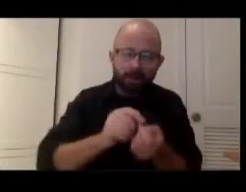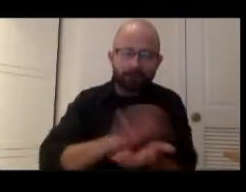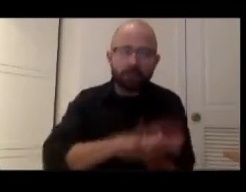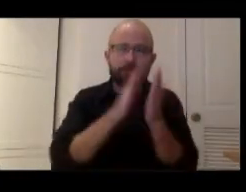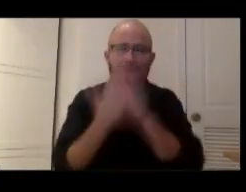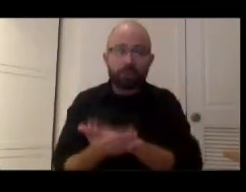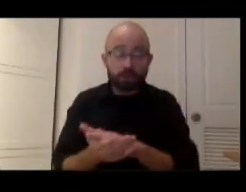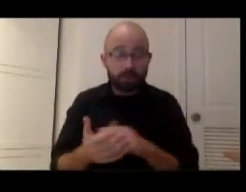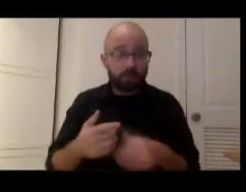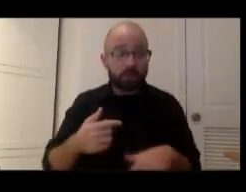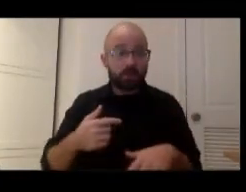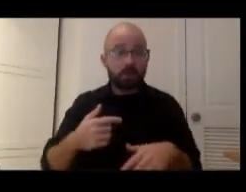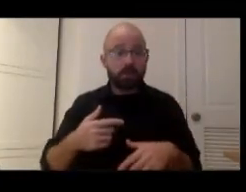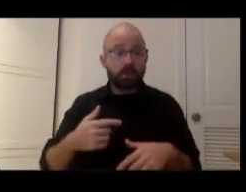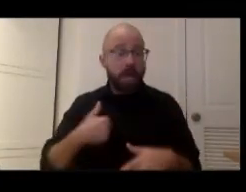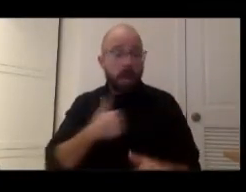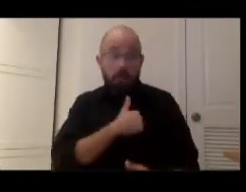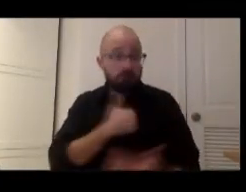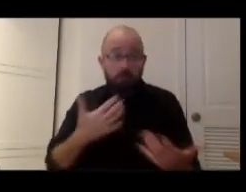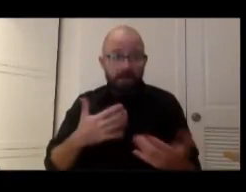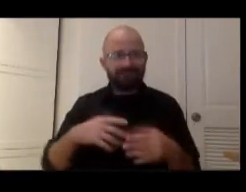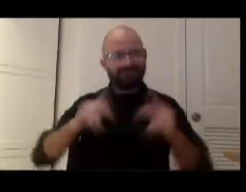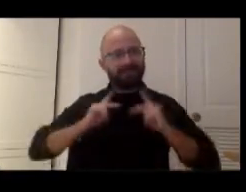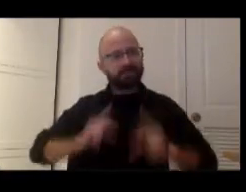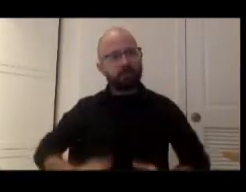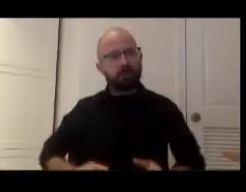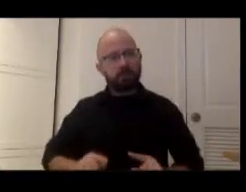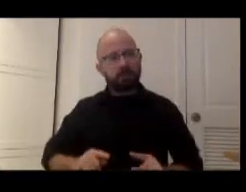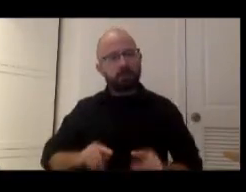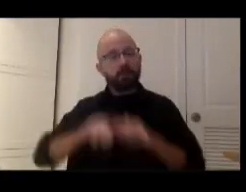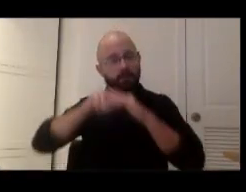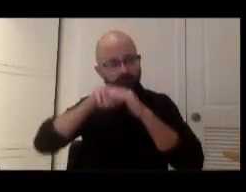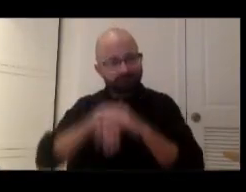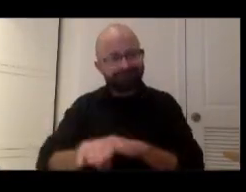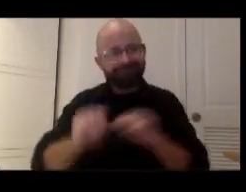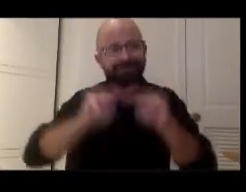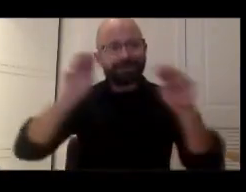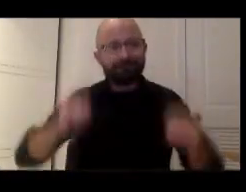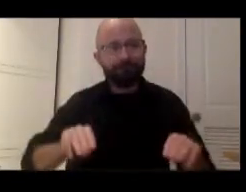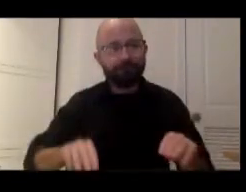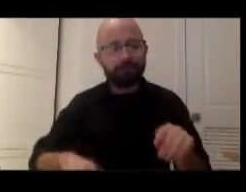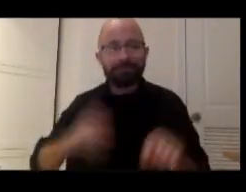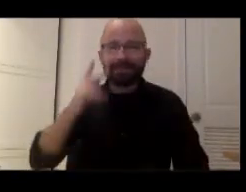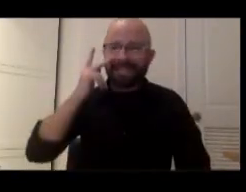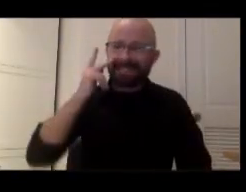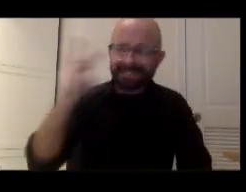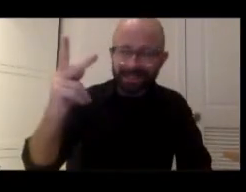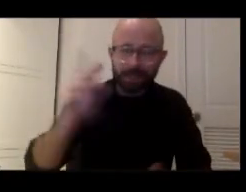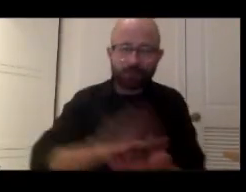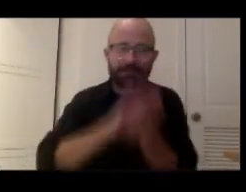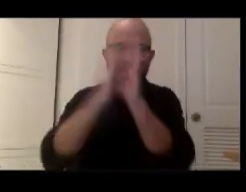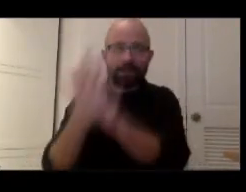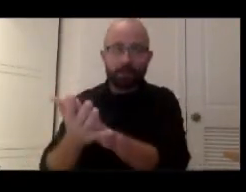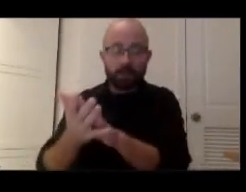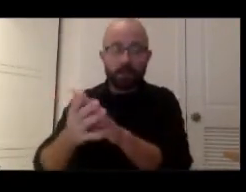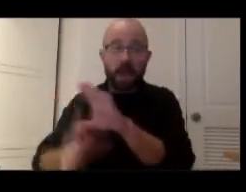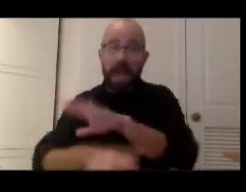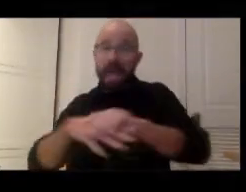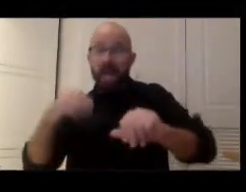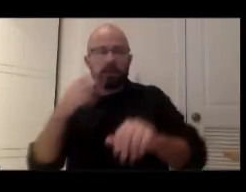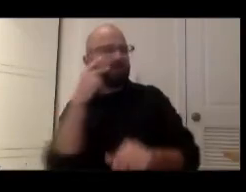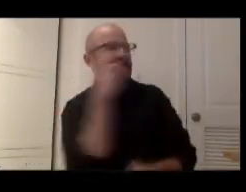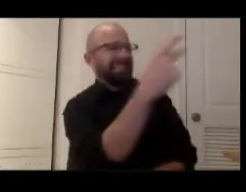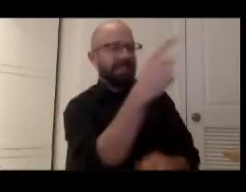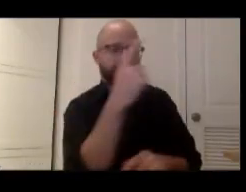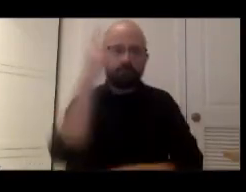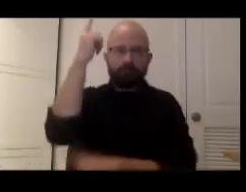it is that it's physical you can go into the museum and see the transformation you can stare out at the Washington Monument which uh